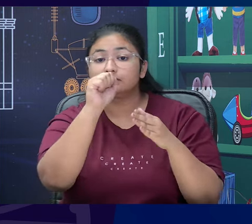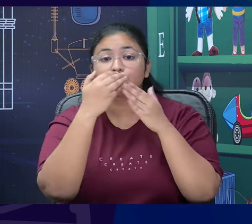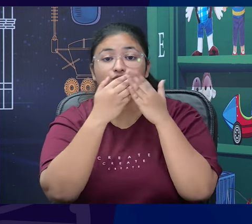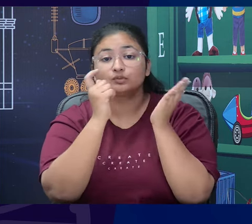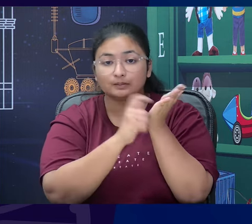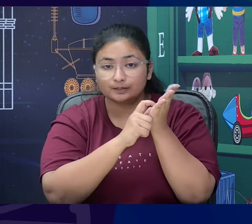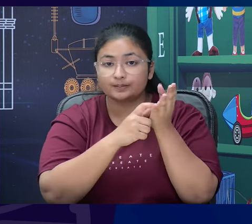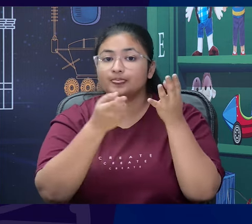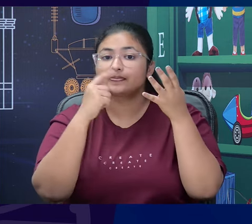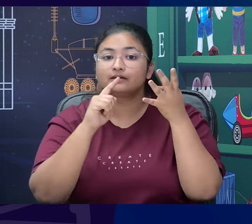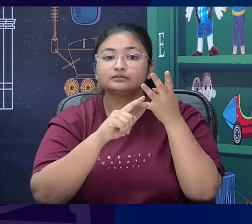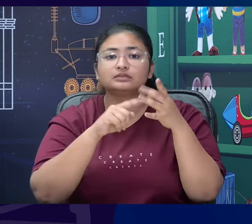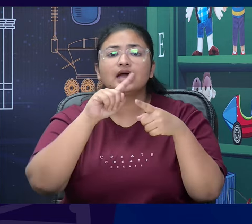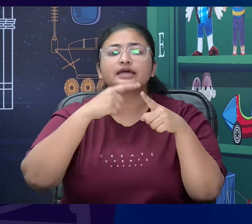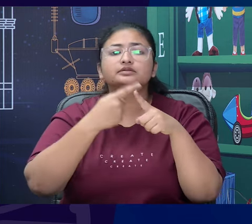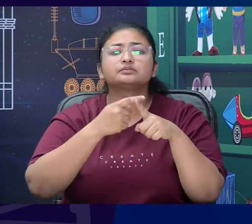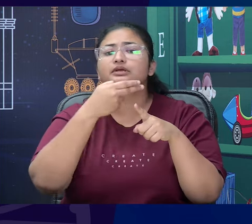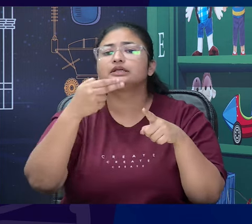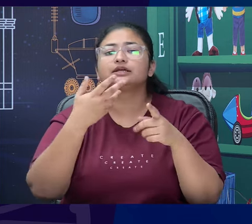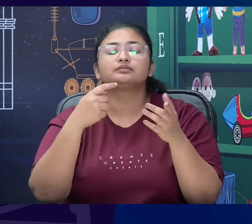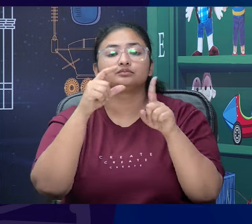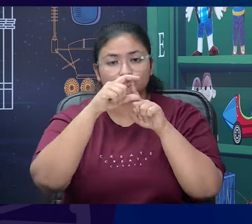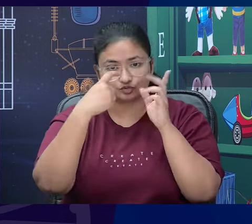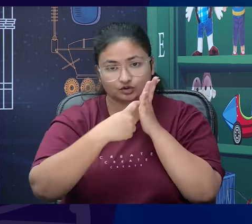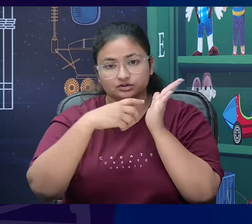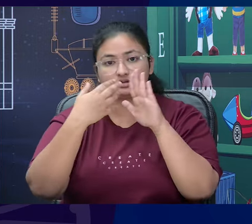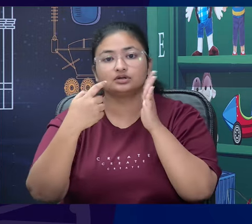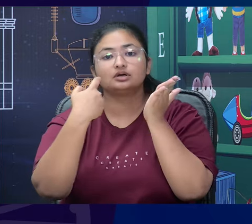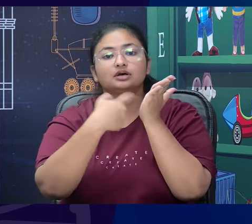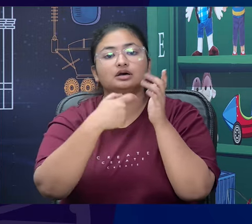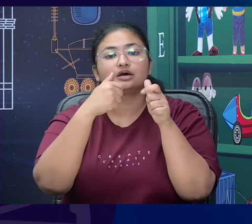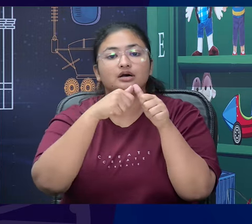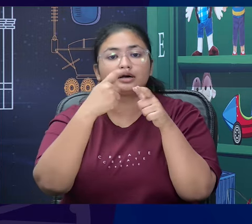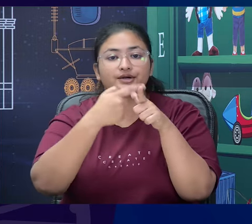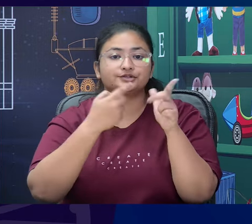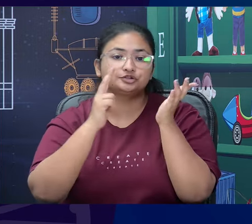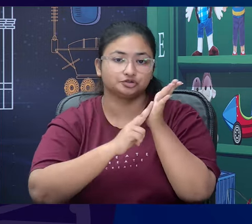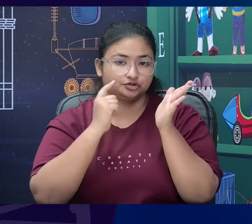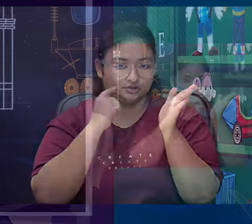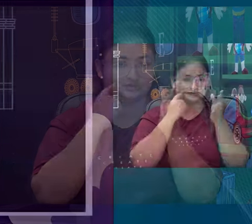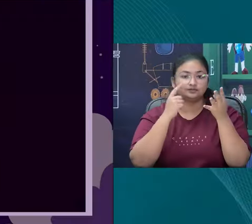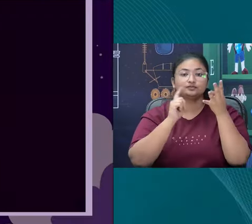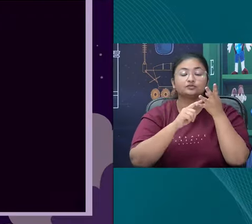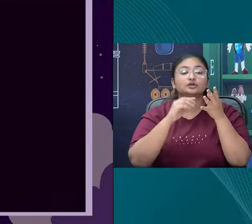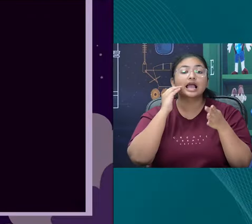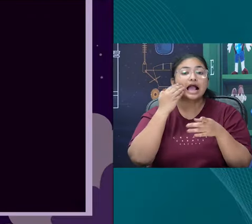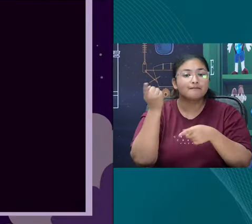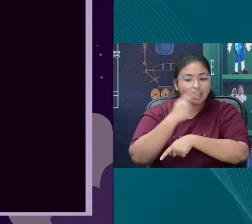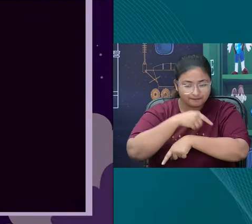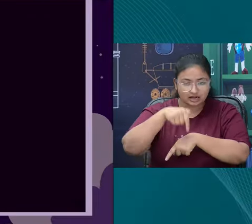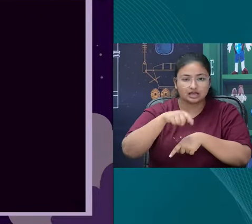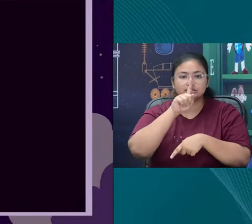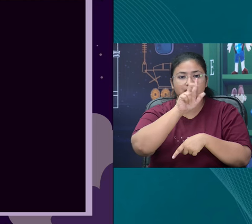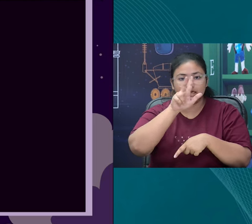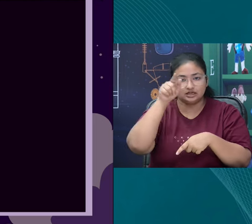followed by the expert's name. Please write here Dr. Rajneet Jamini. And then the date of this session which is 18th of June